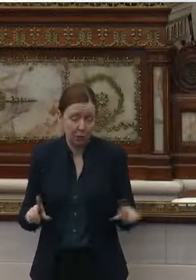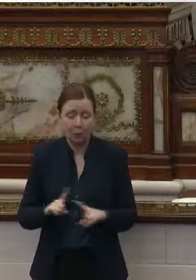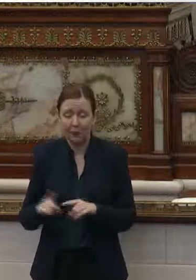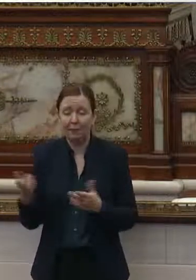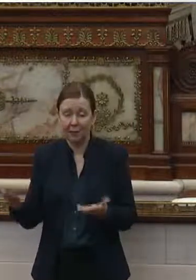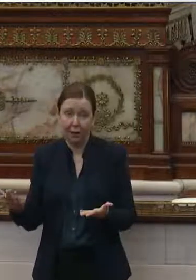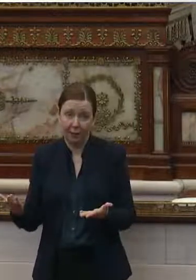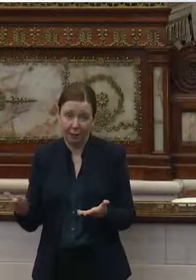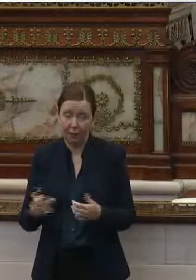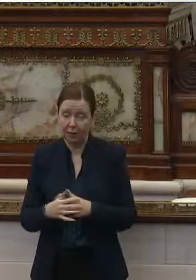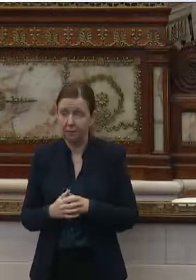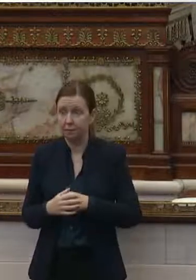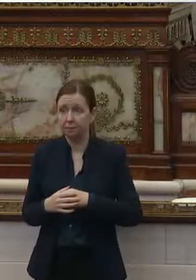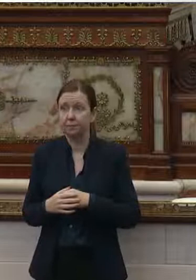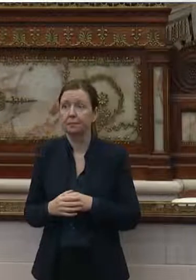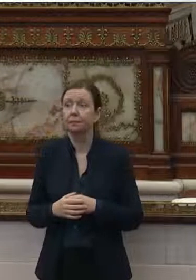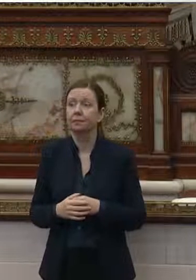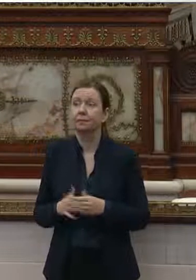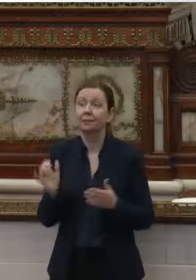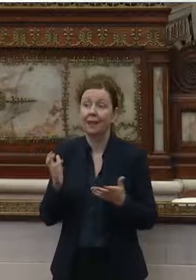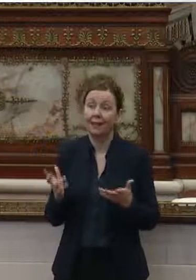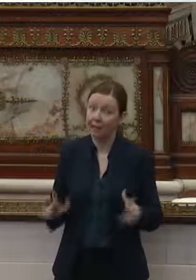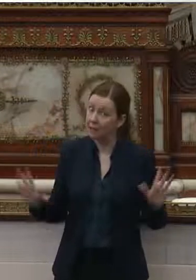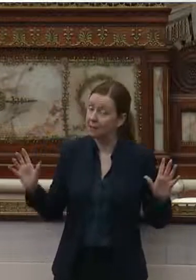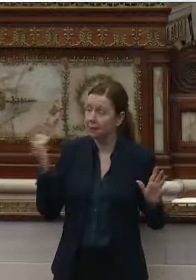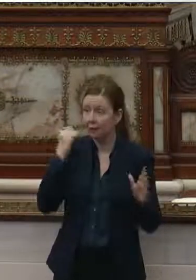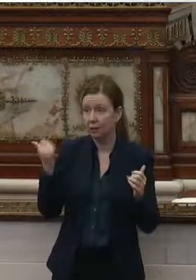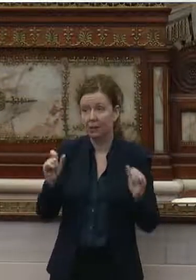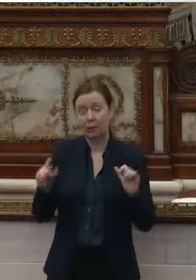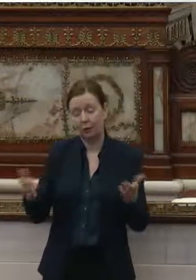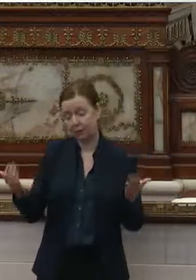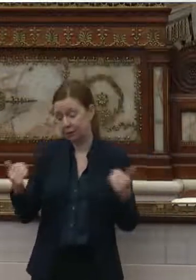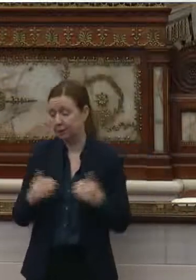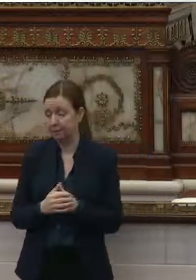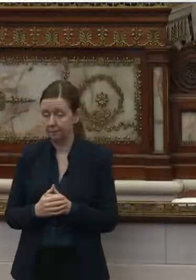they are out there. That's it, if there's any questions.